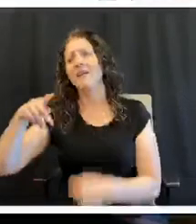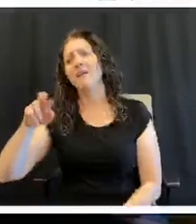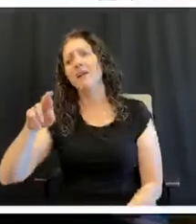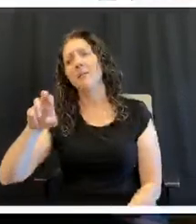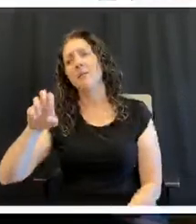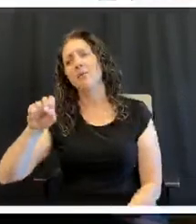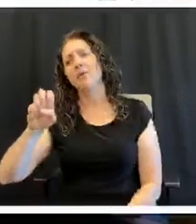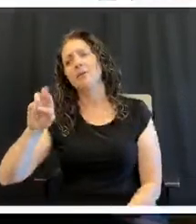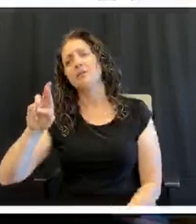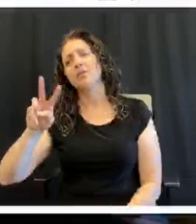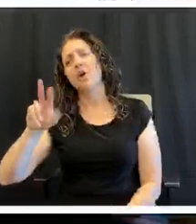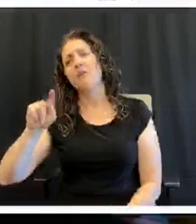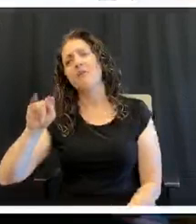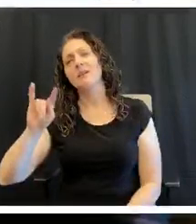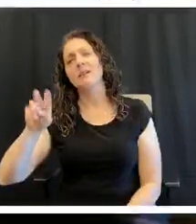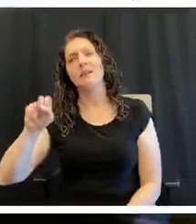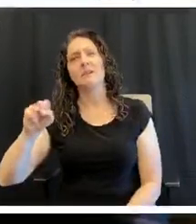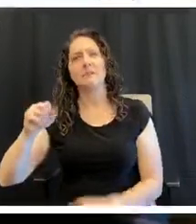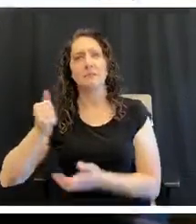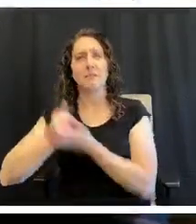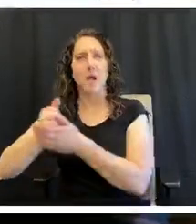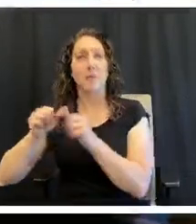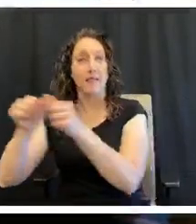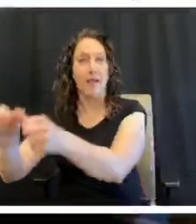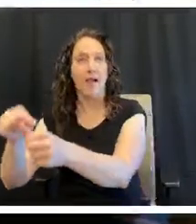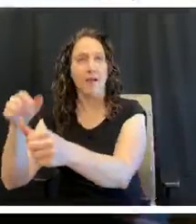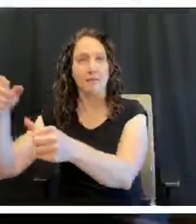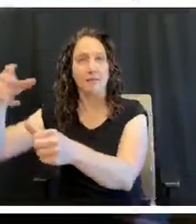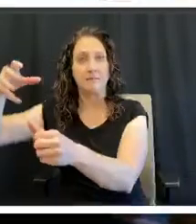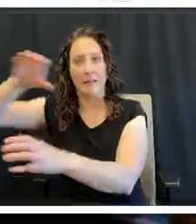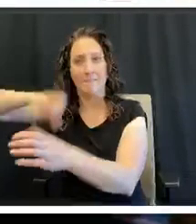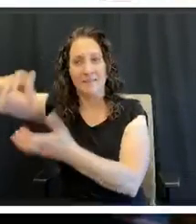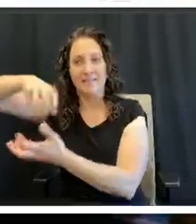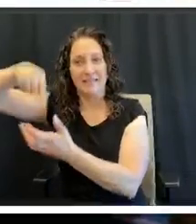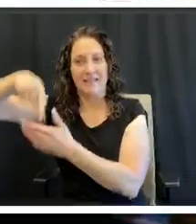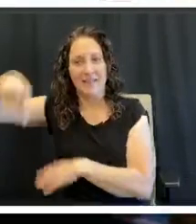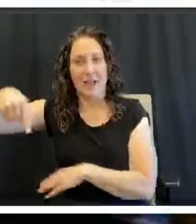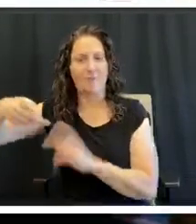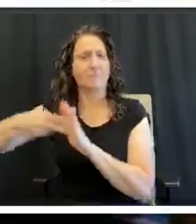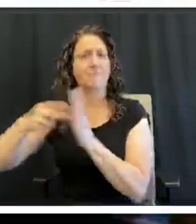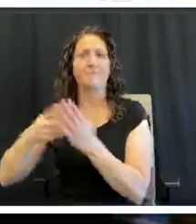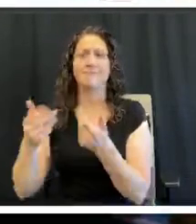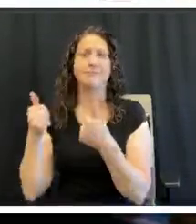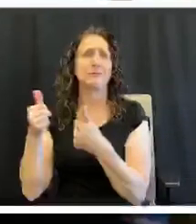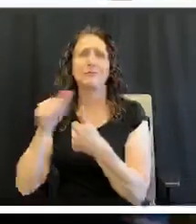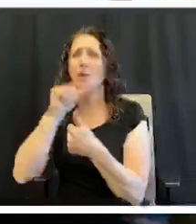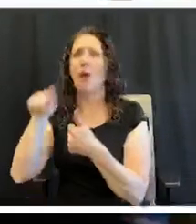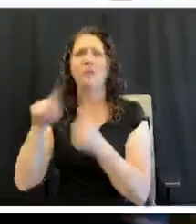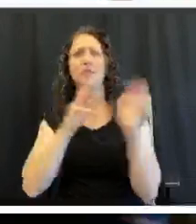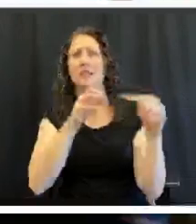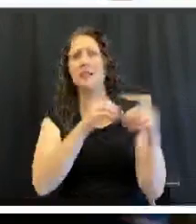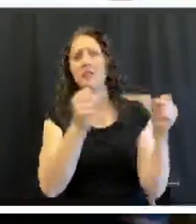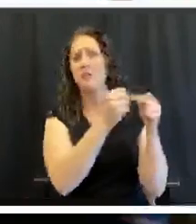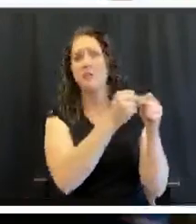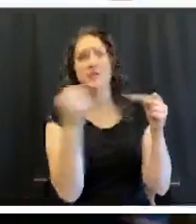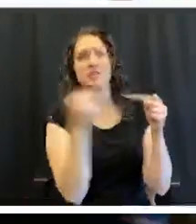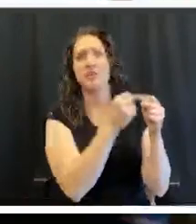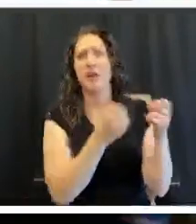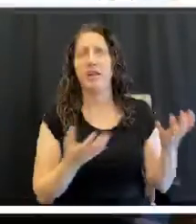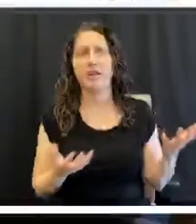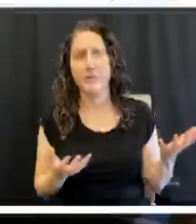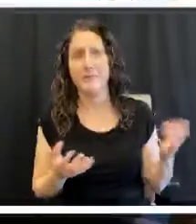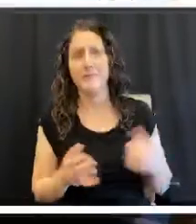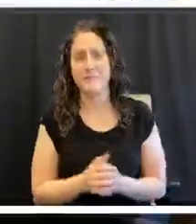alone to keep them still safe when they're room temperature. You know, sometimes you want to free up